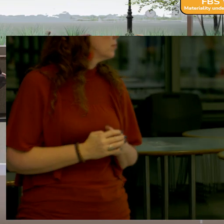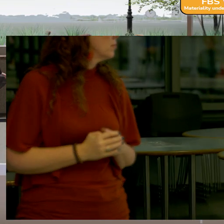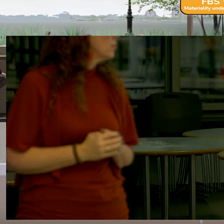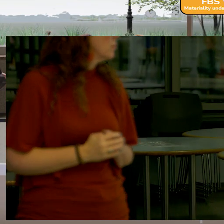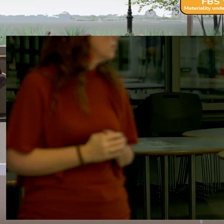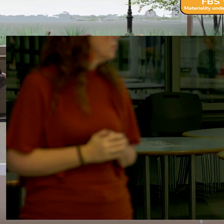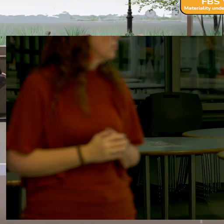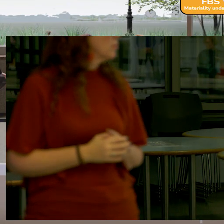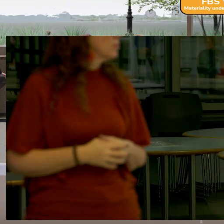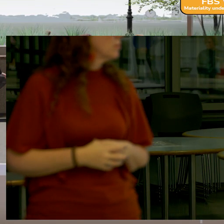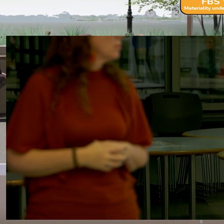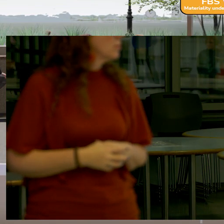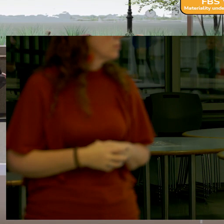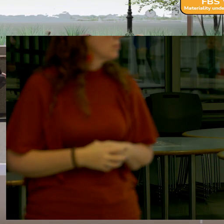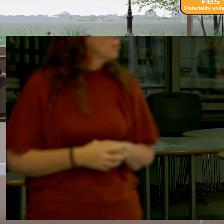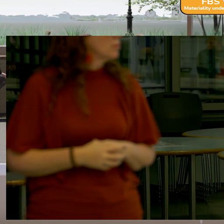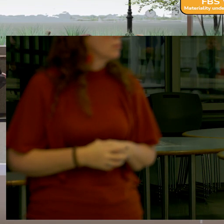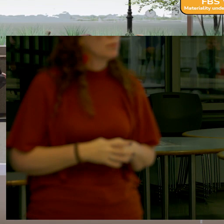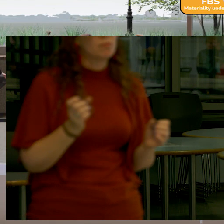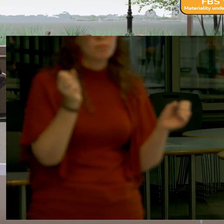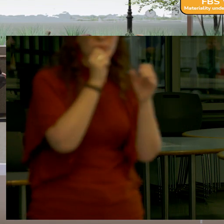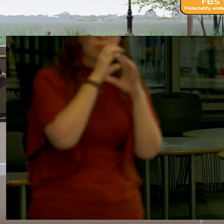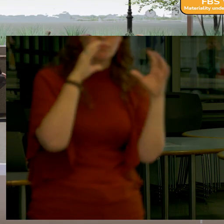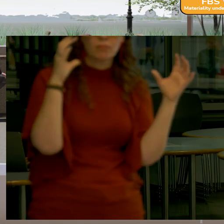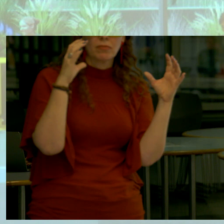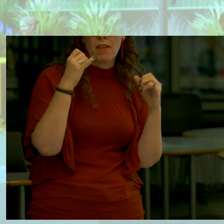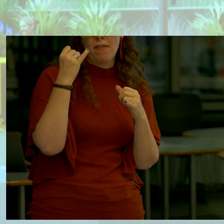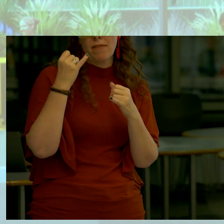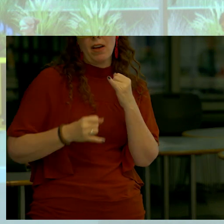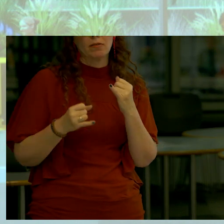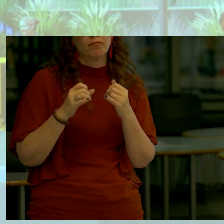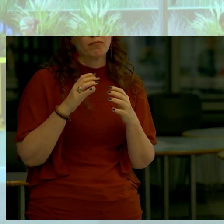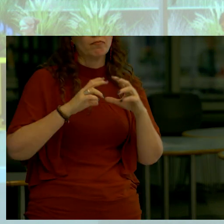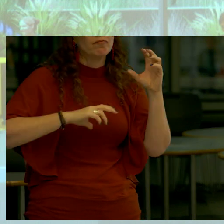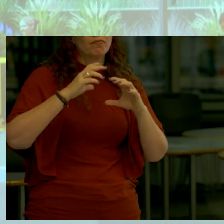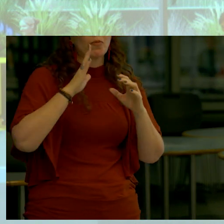and this is what we're envisioning the final construction to look like